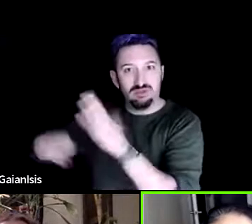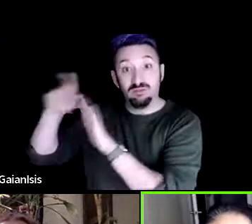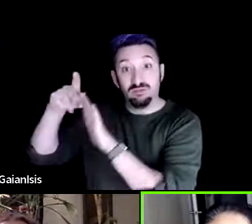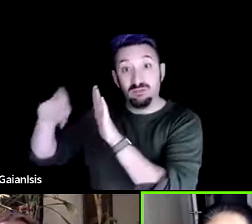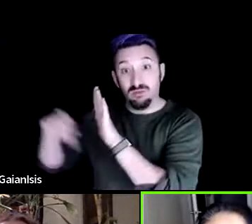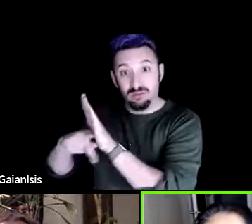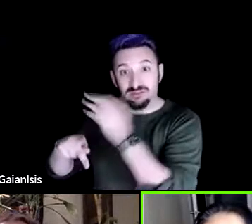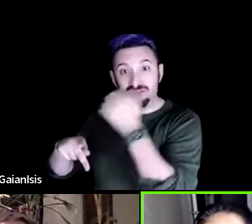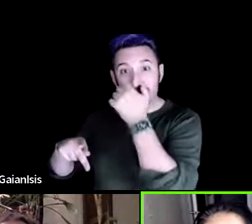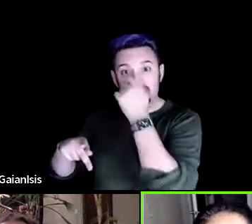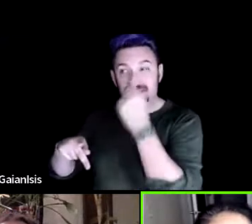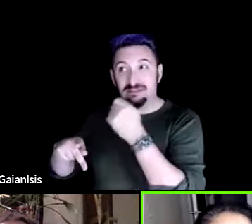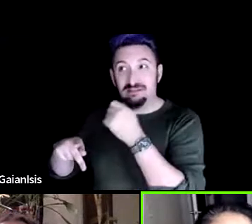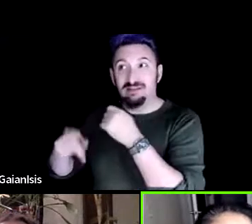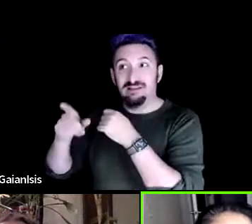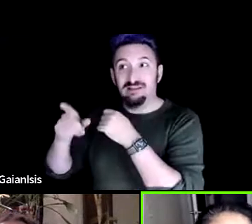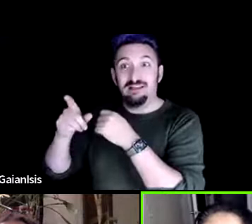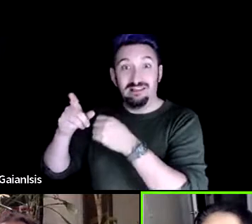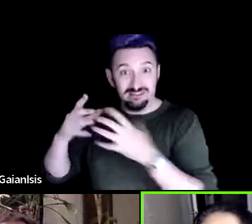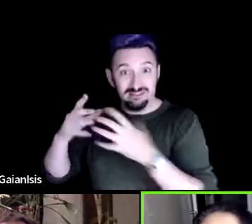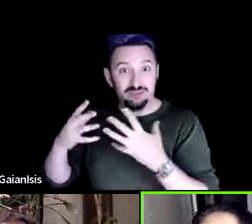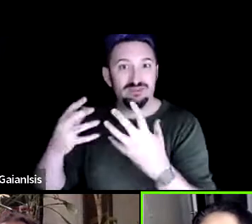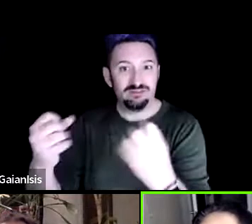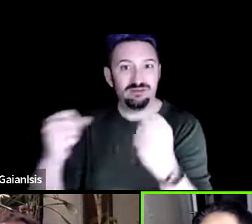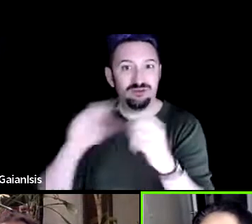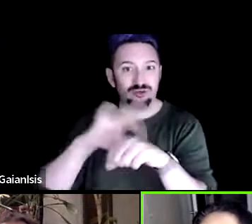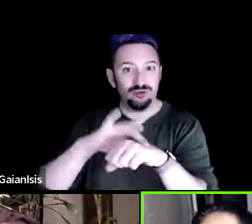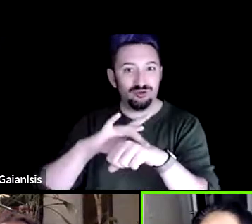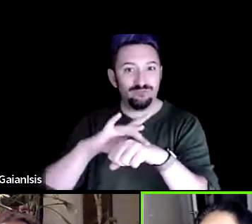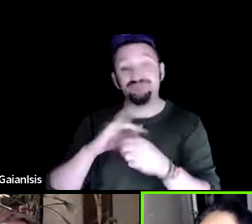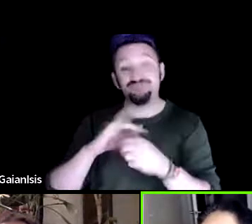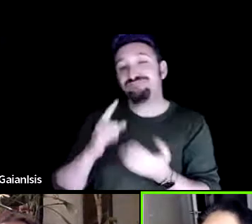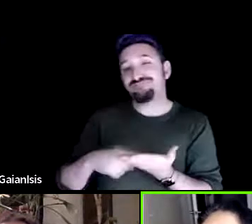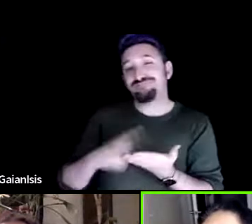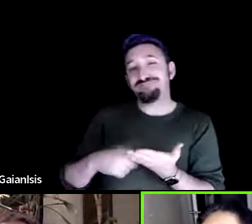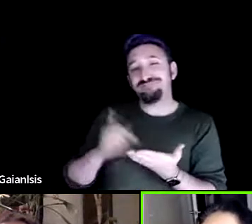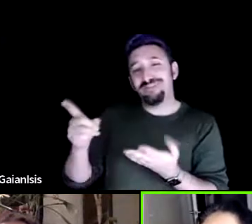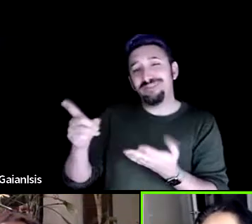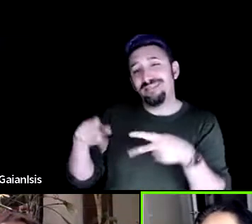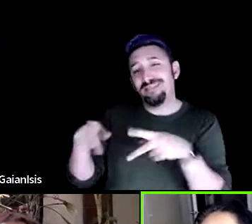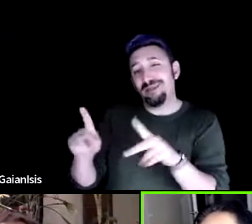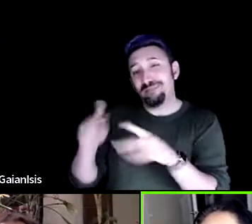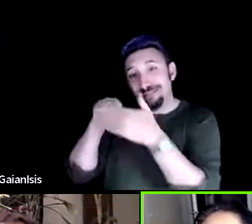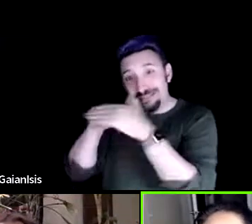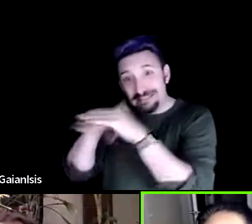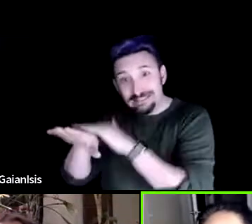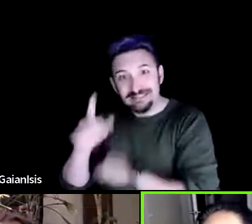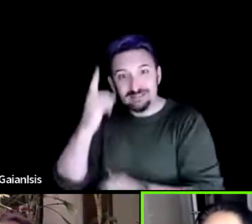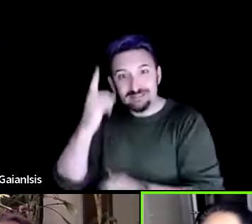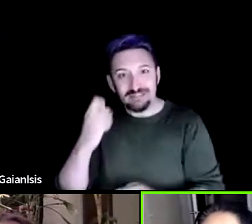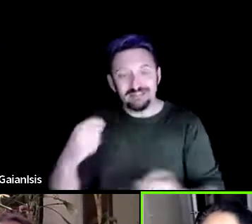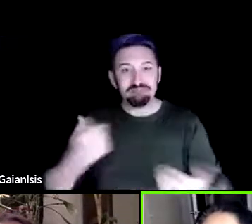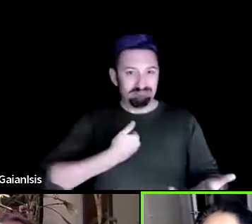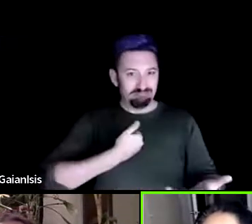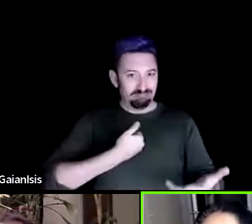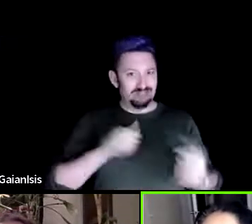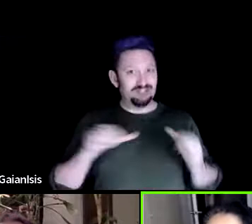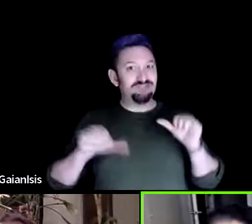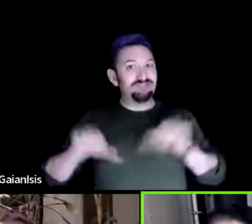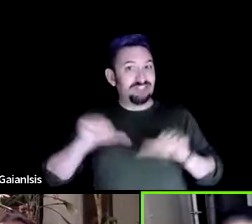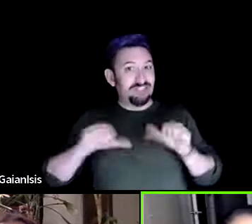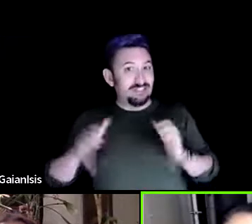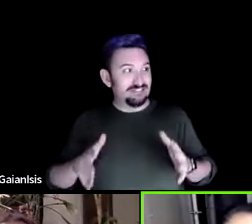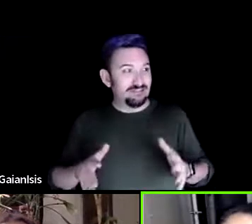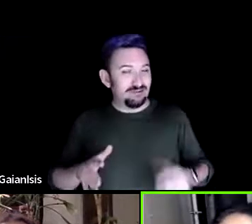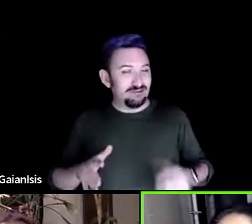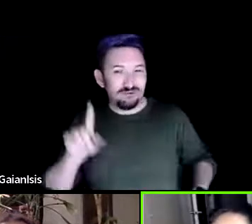and sometimes the only reason they let me in the door is because i'm a scientist um but then watch out because i'm gonna come with the